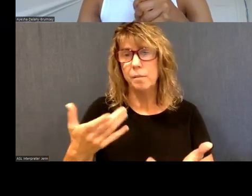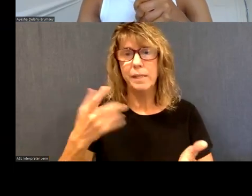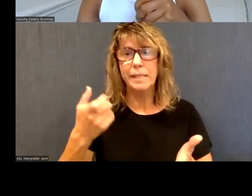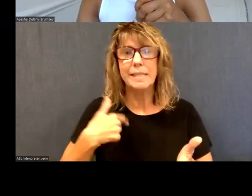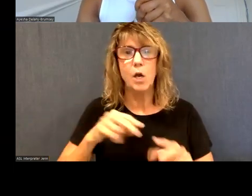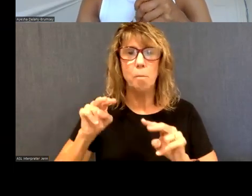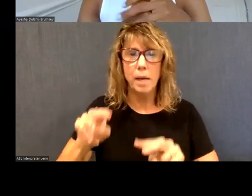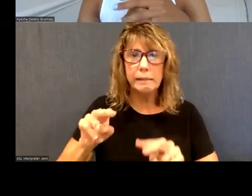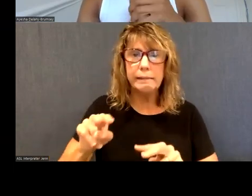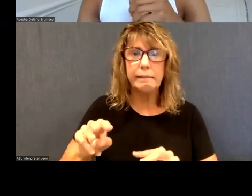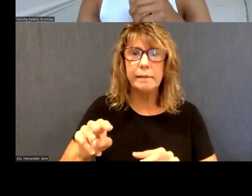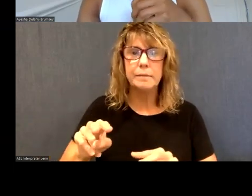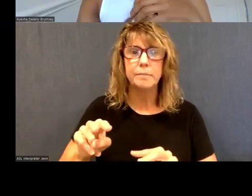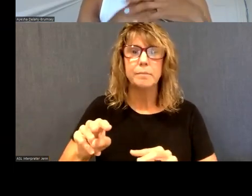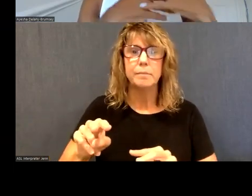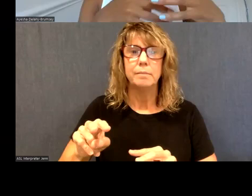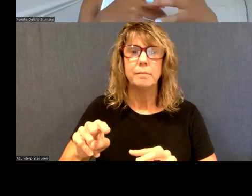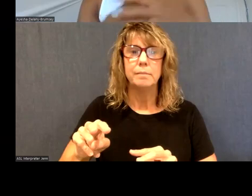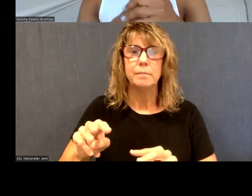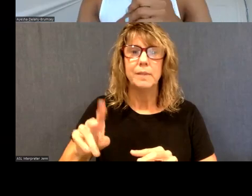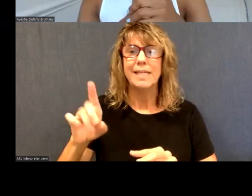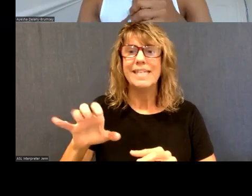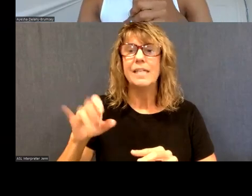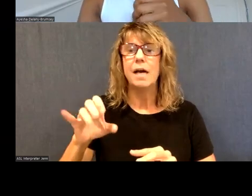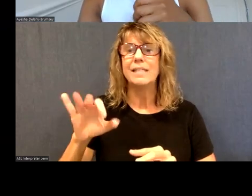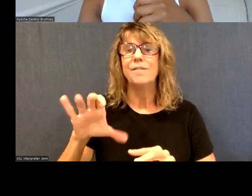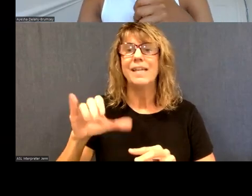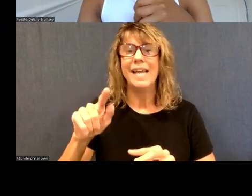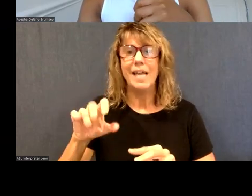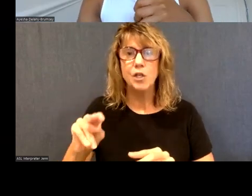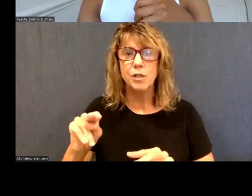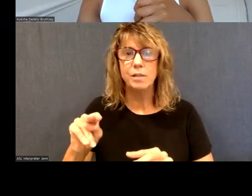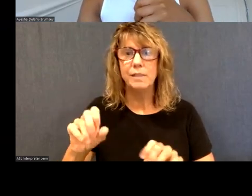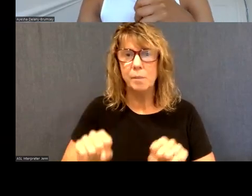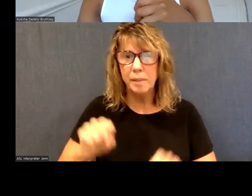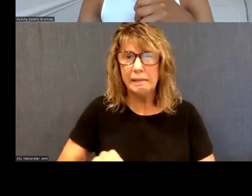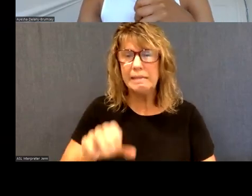detoxification capabilities and other types of evidence-based, um,